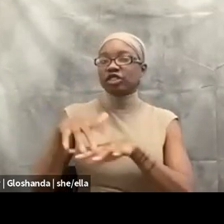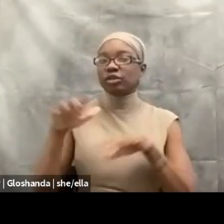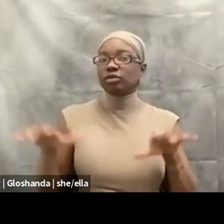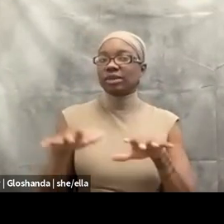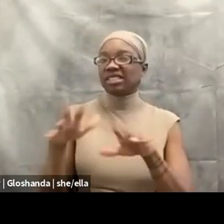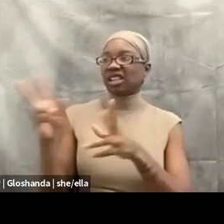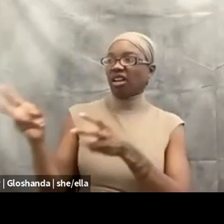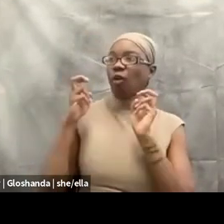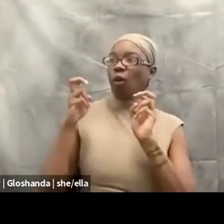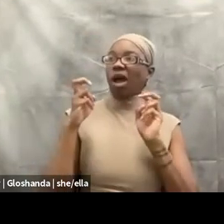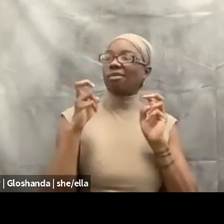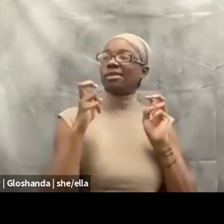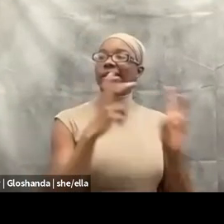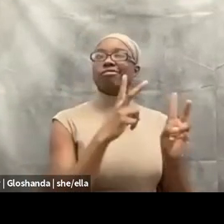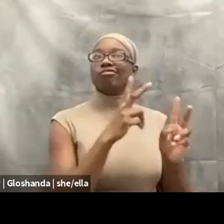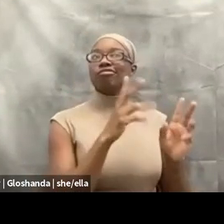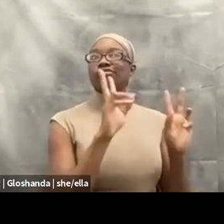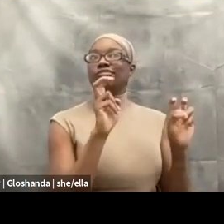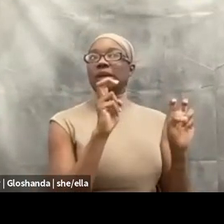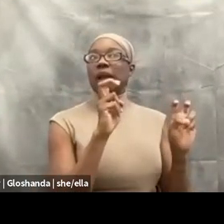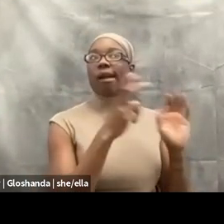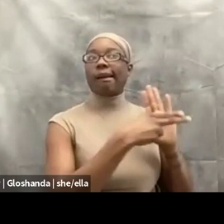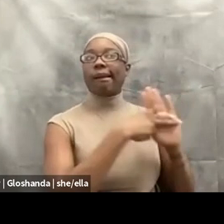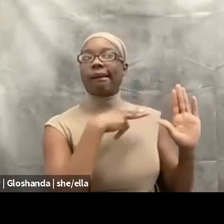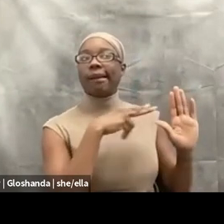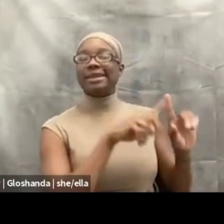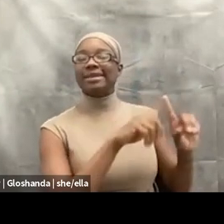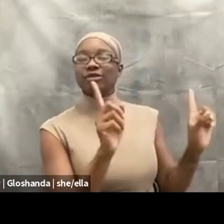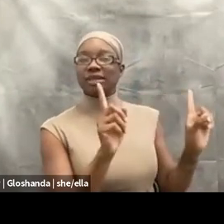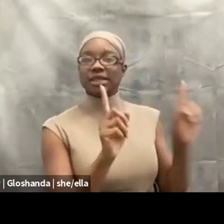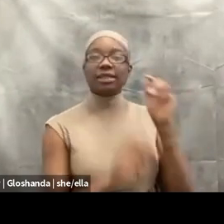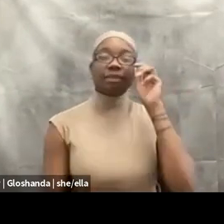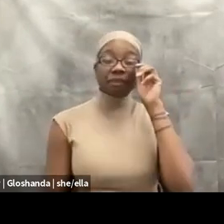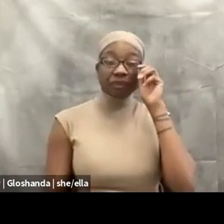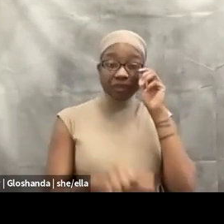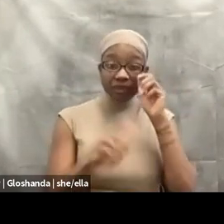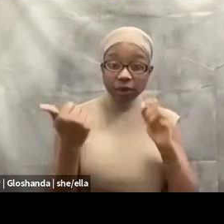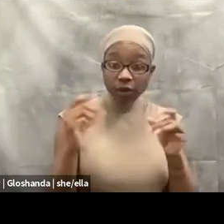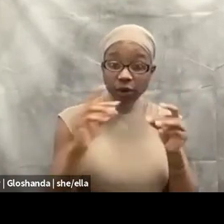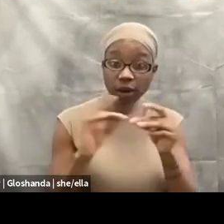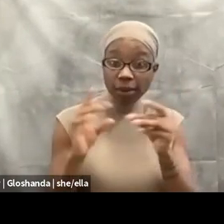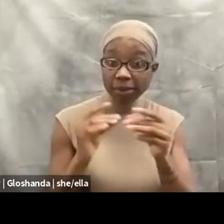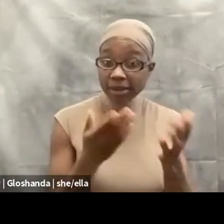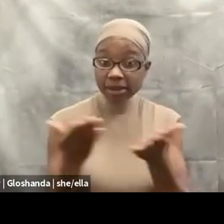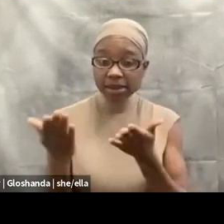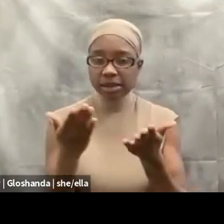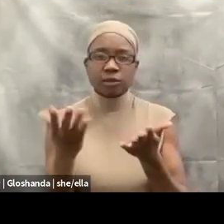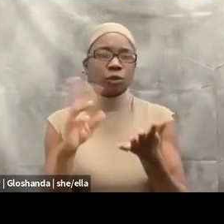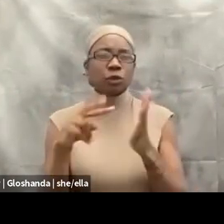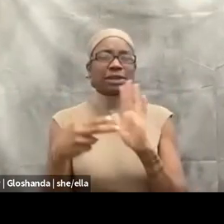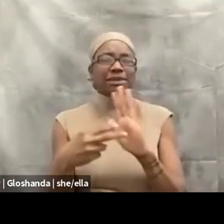name. So would anyone like to comment on that? We still have a few moments to, you know, what does that look like